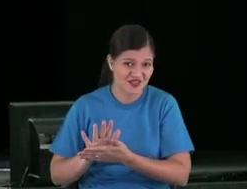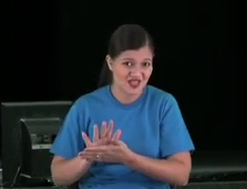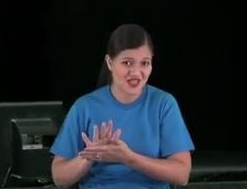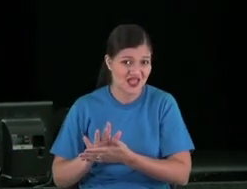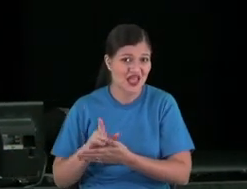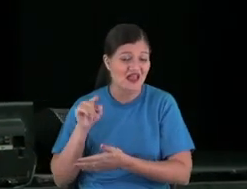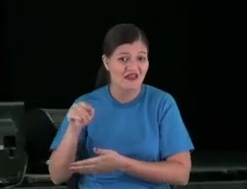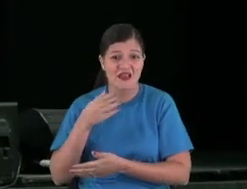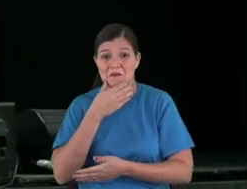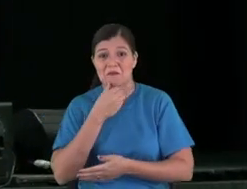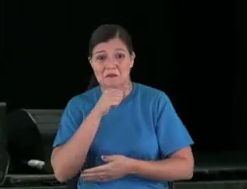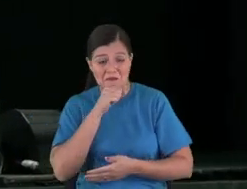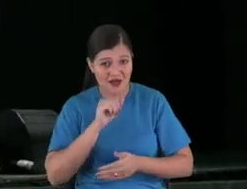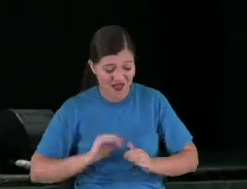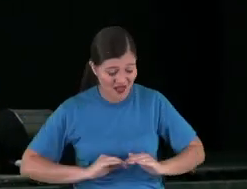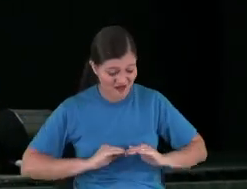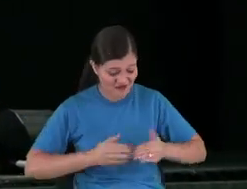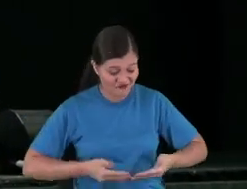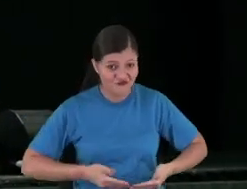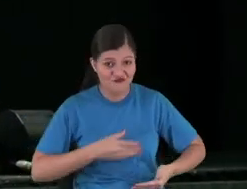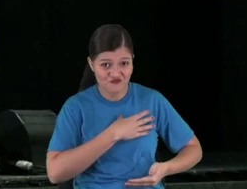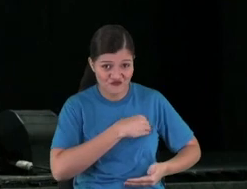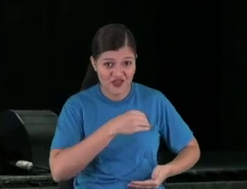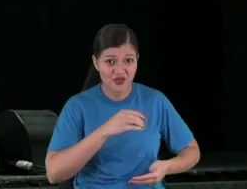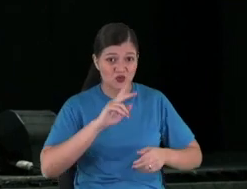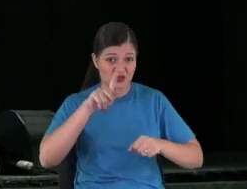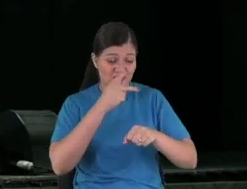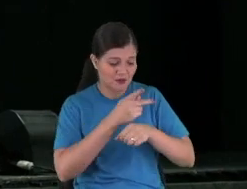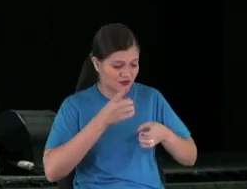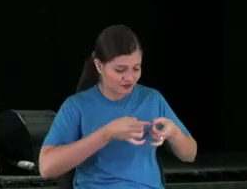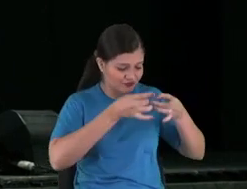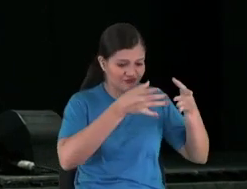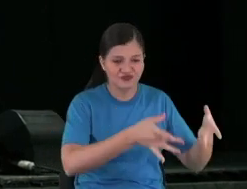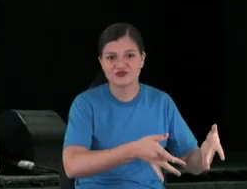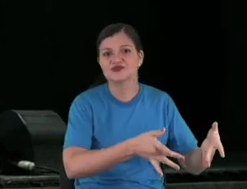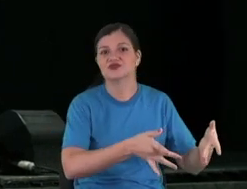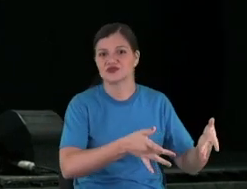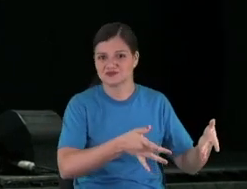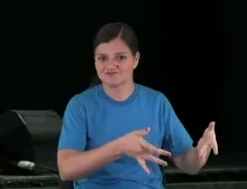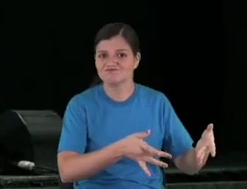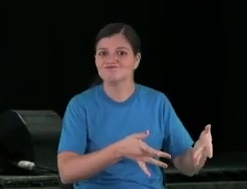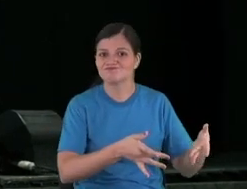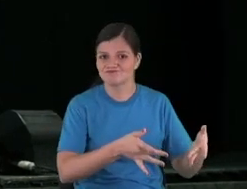a demon takes care of the kids or the sister.